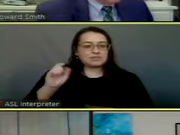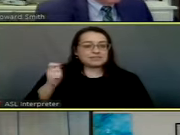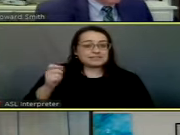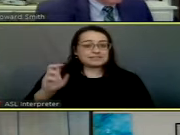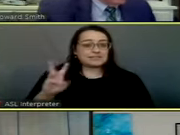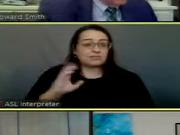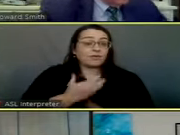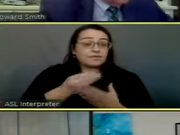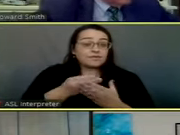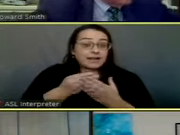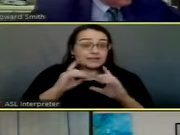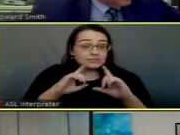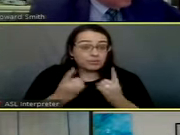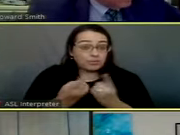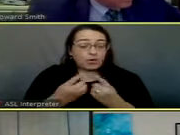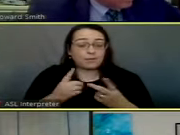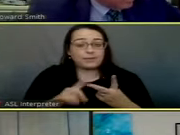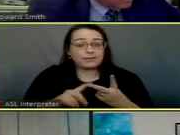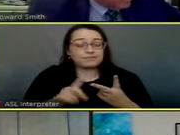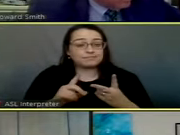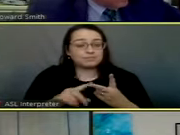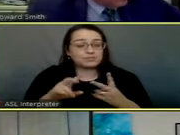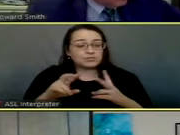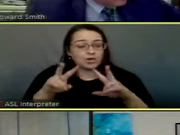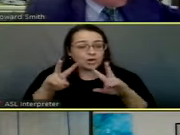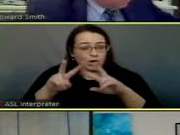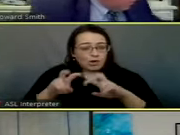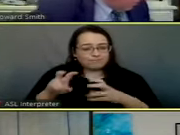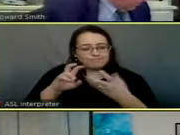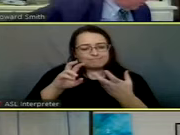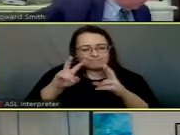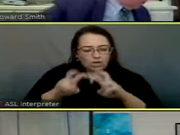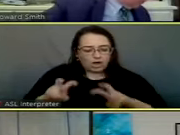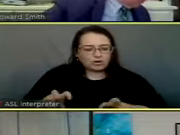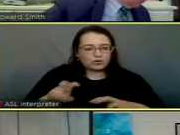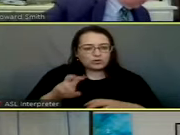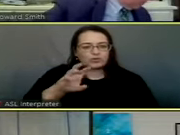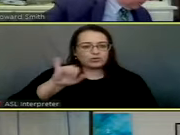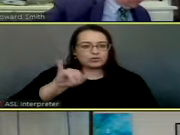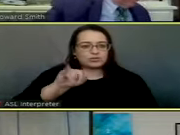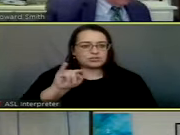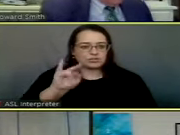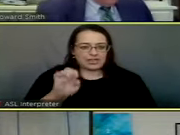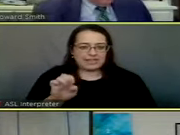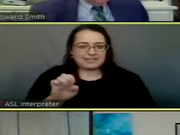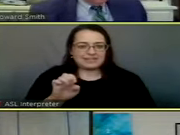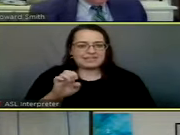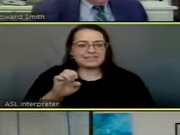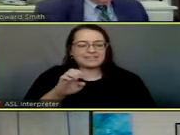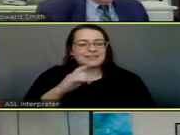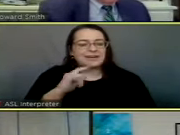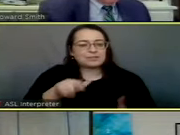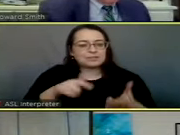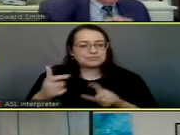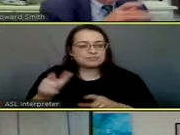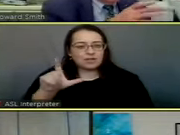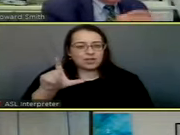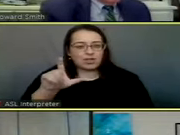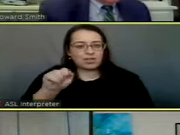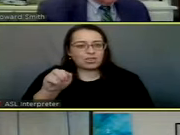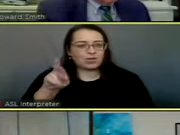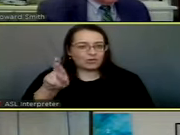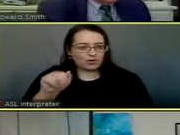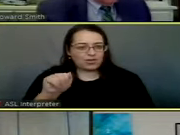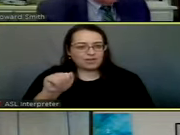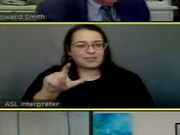finance department as well as our auditor. Janie Arnold is on the call, so I'm going to throw it to Laura Storrs first, our Assistant